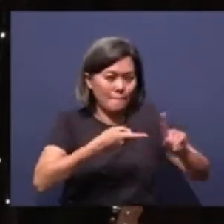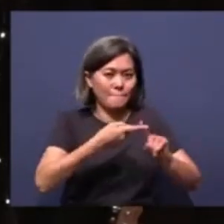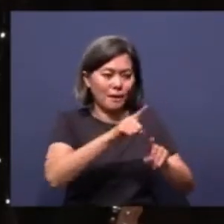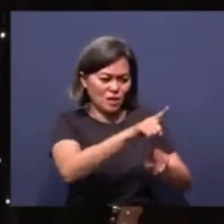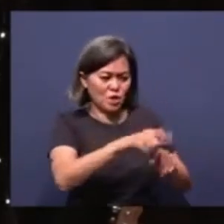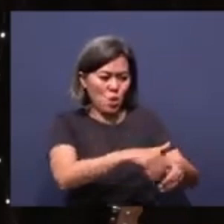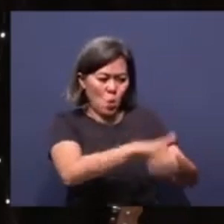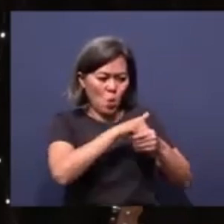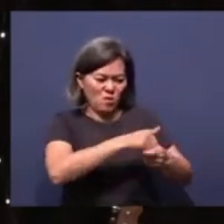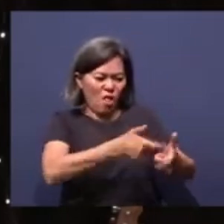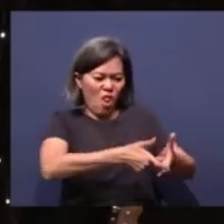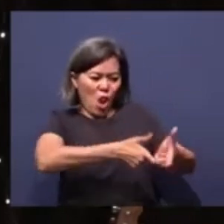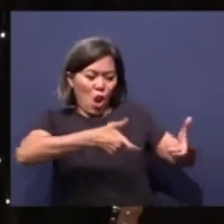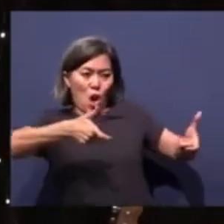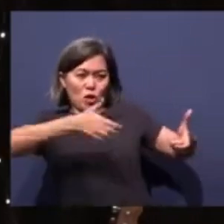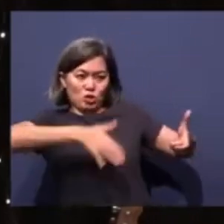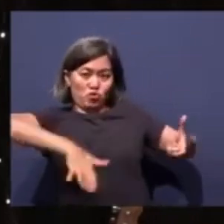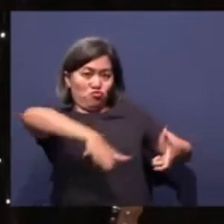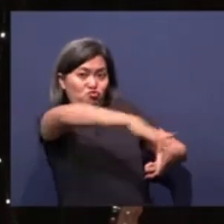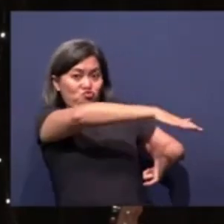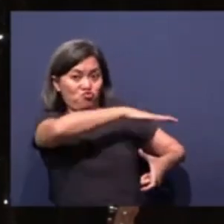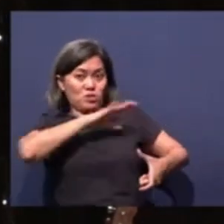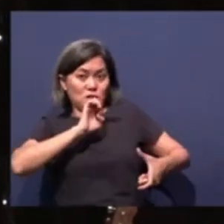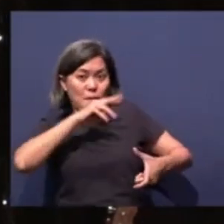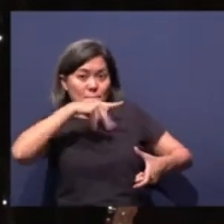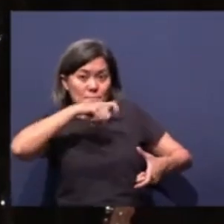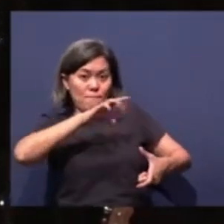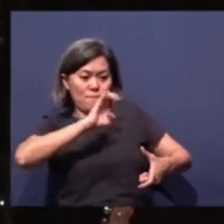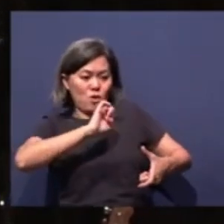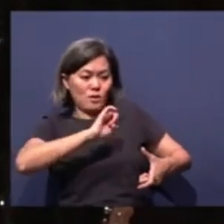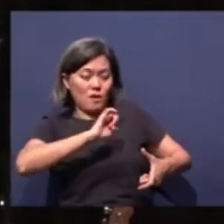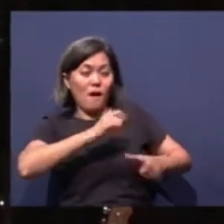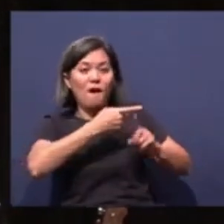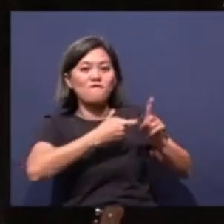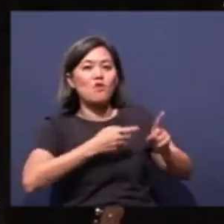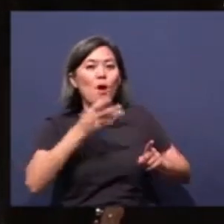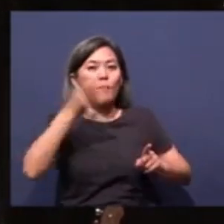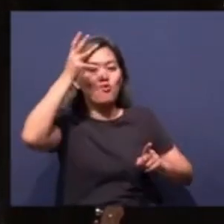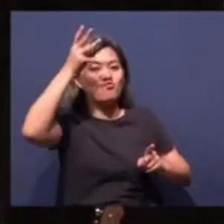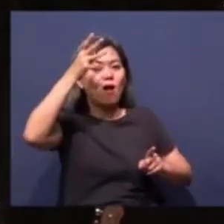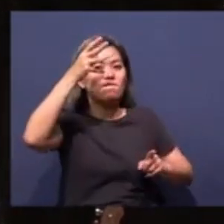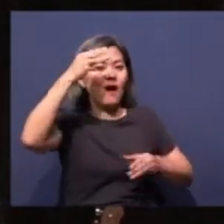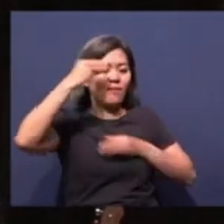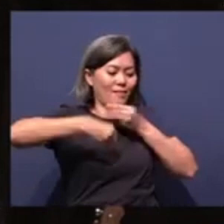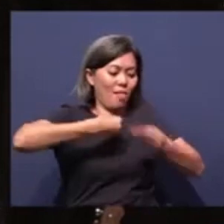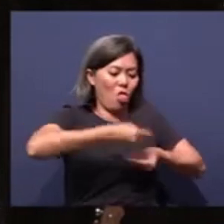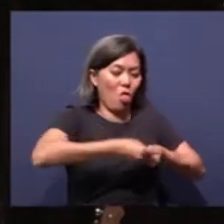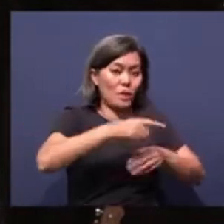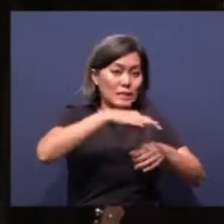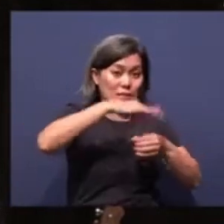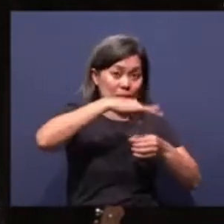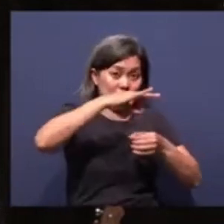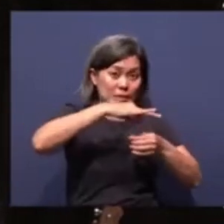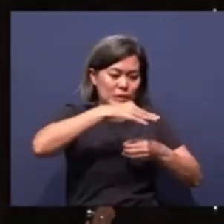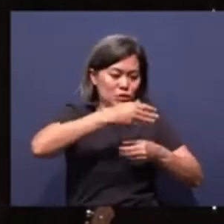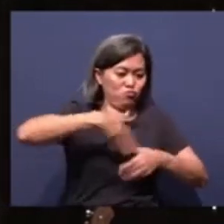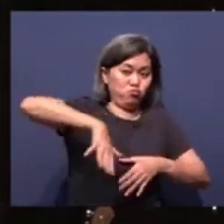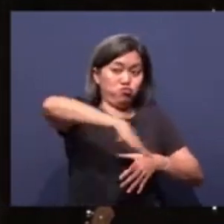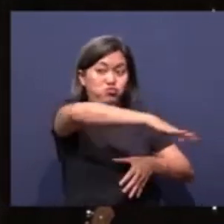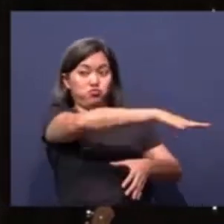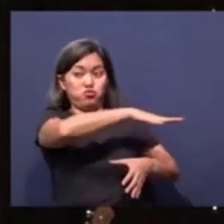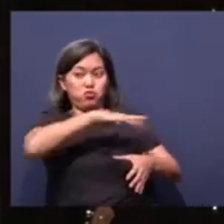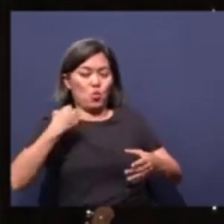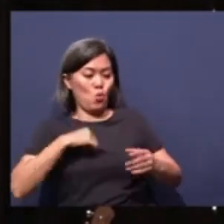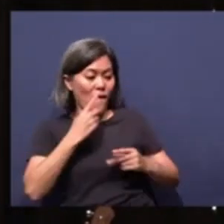large empire which he inherited from his grandfather. It's a tea empire. And so, when we